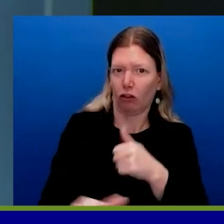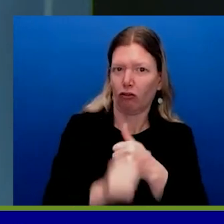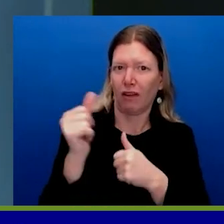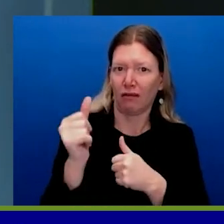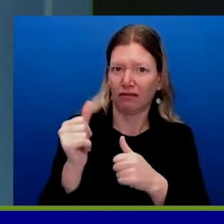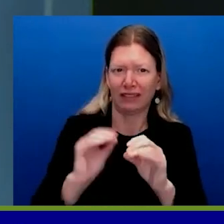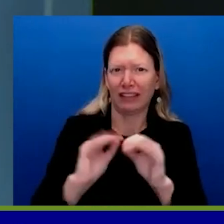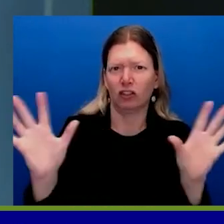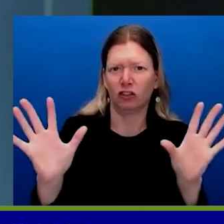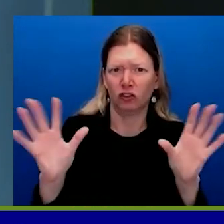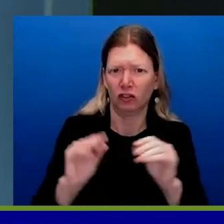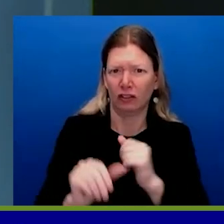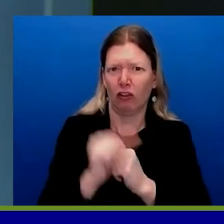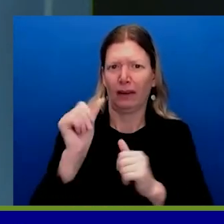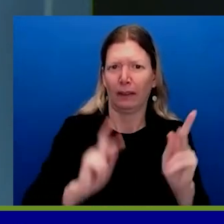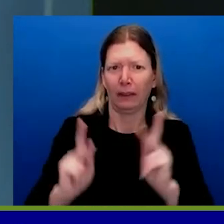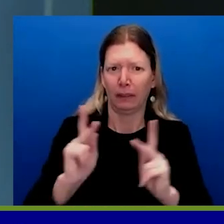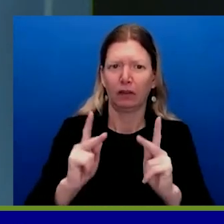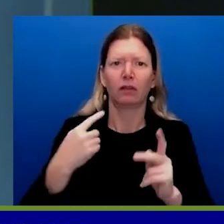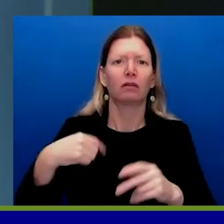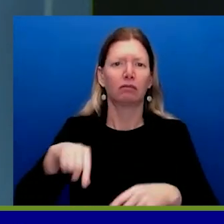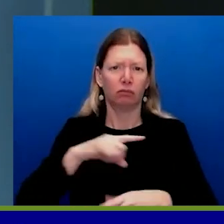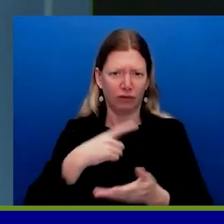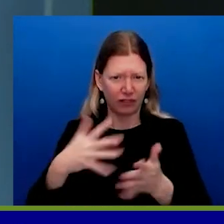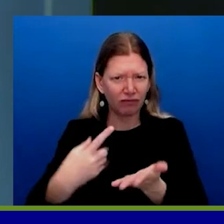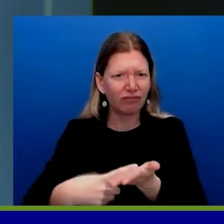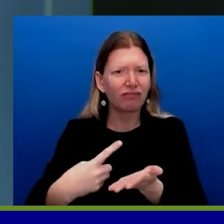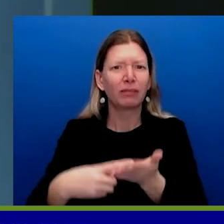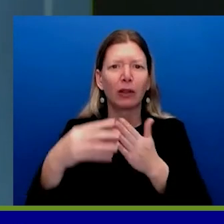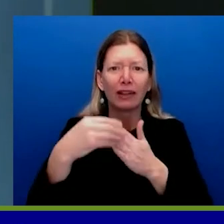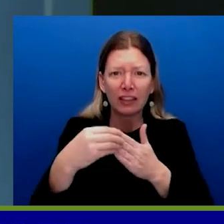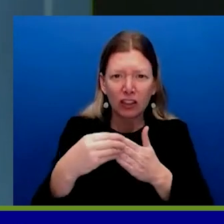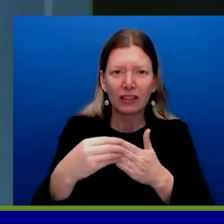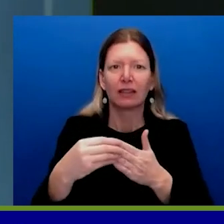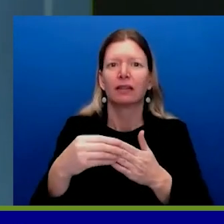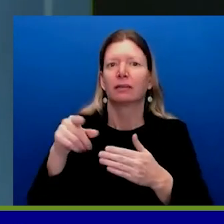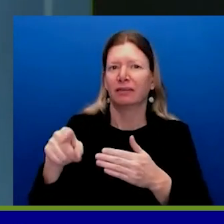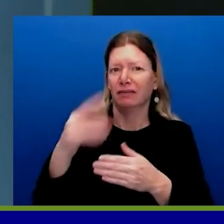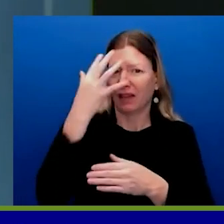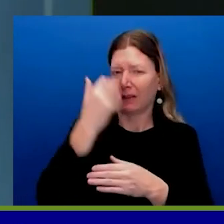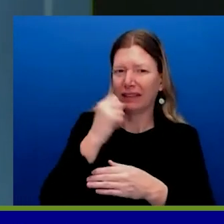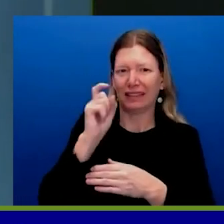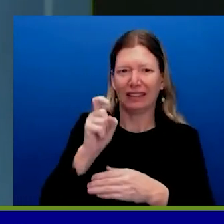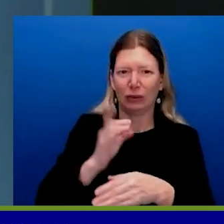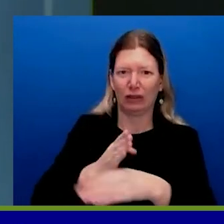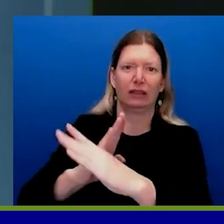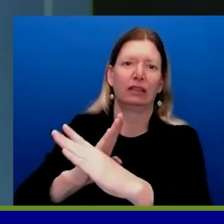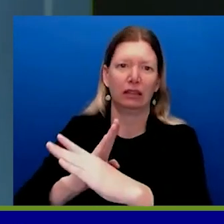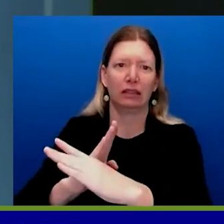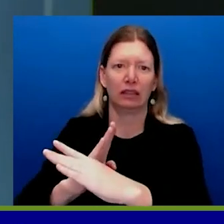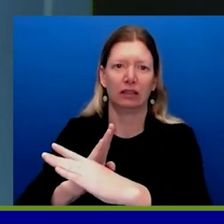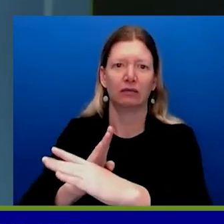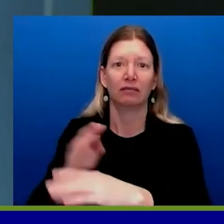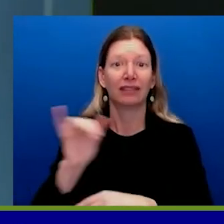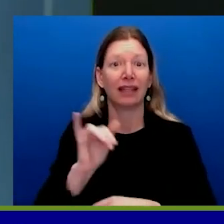battlefield of Hamas. It's a strategy that we executed ourselves against ISIS and against Al Qaeda. And, you know, there's